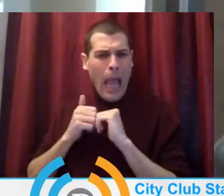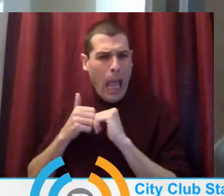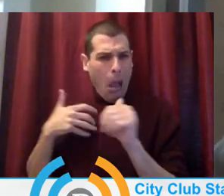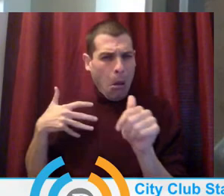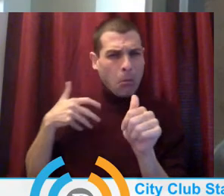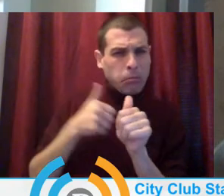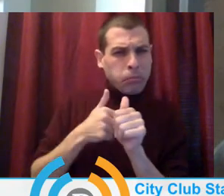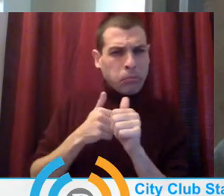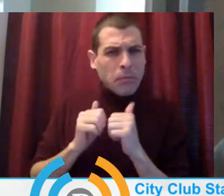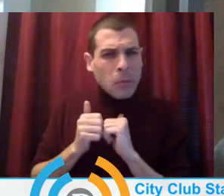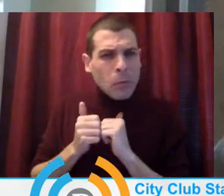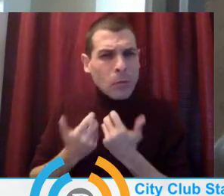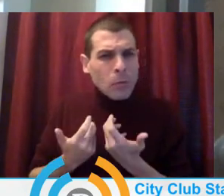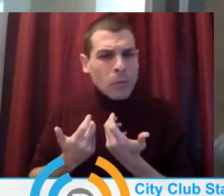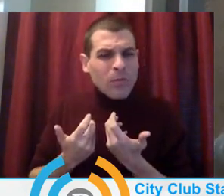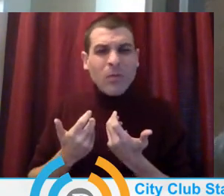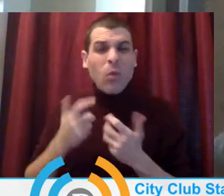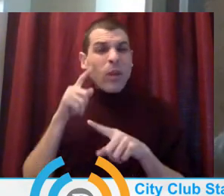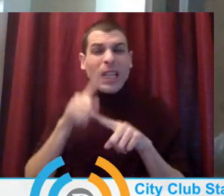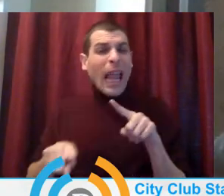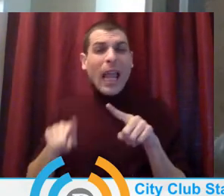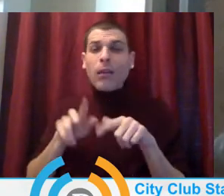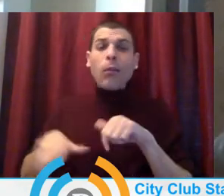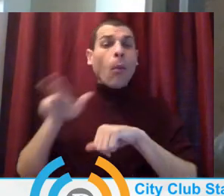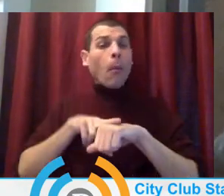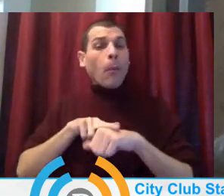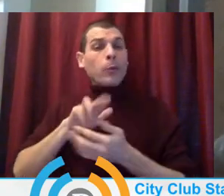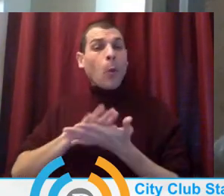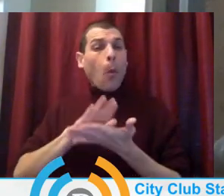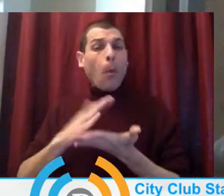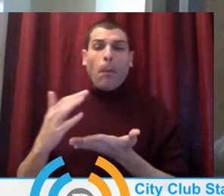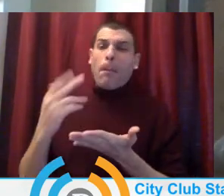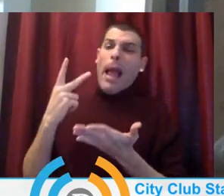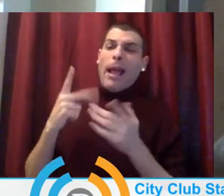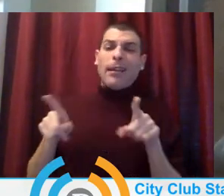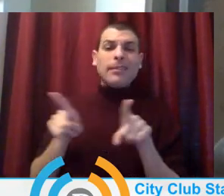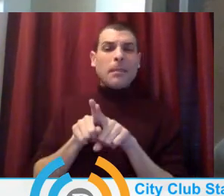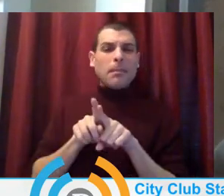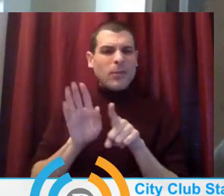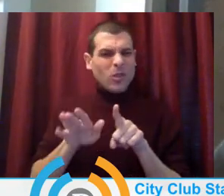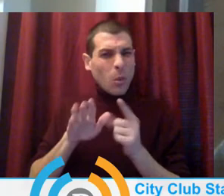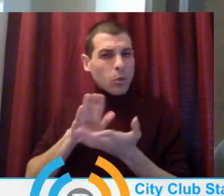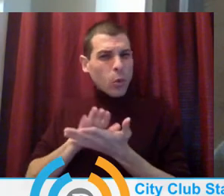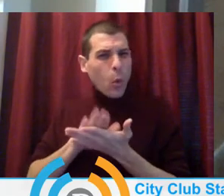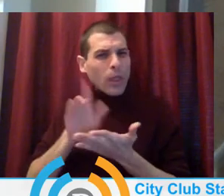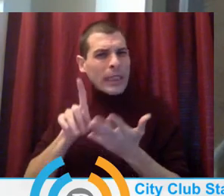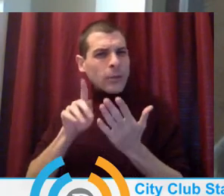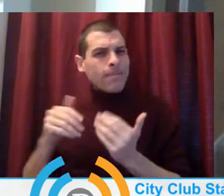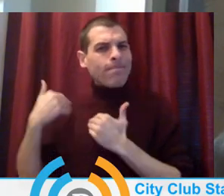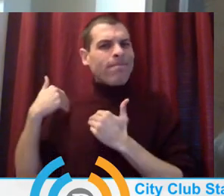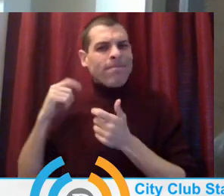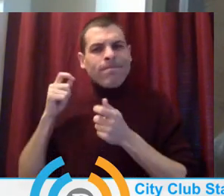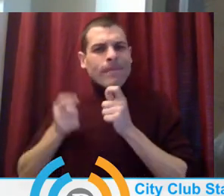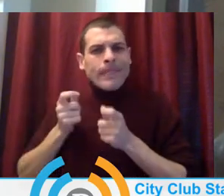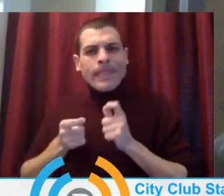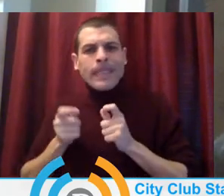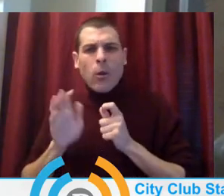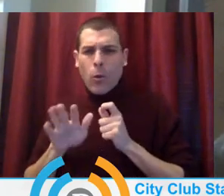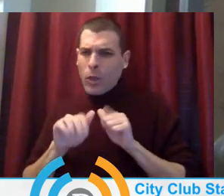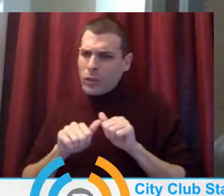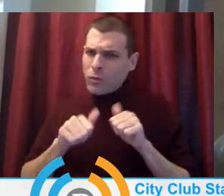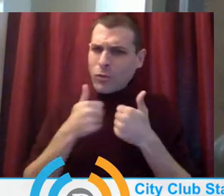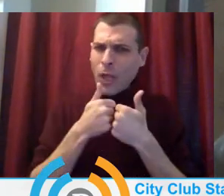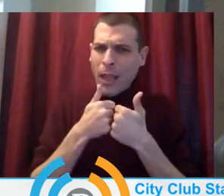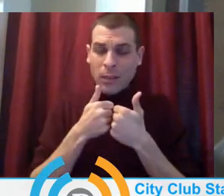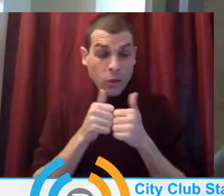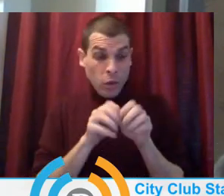way we always have. So in what ways will schools need to change to rise to the challenge of so many children who need more from